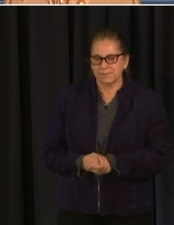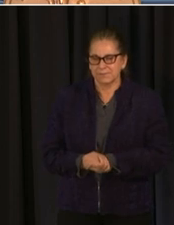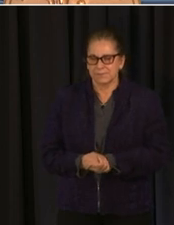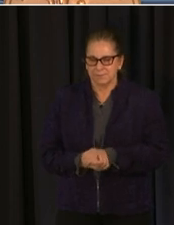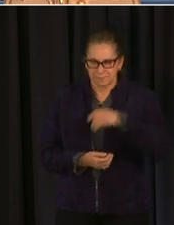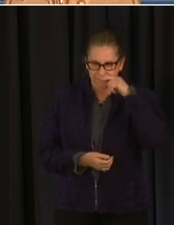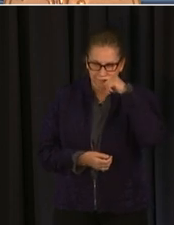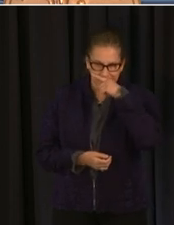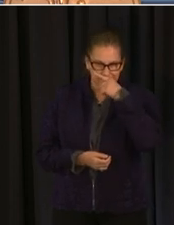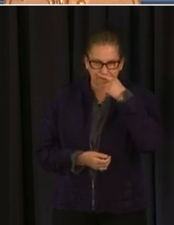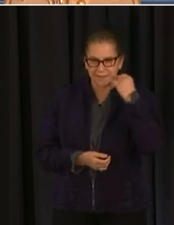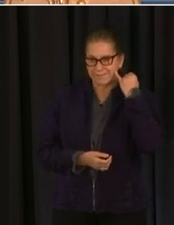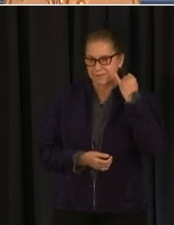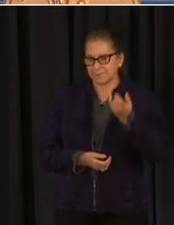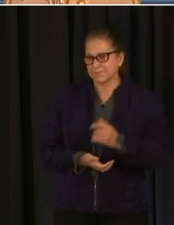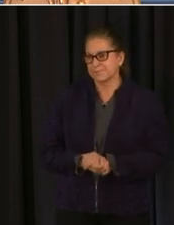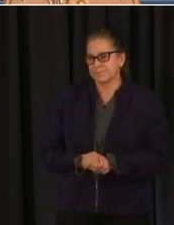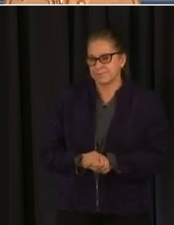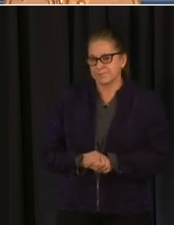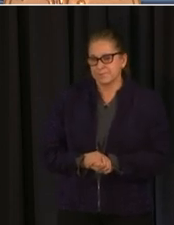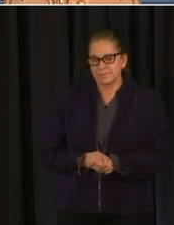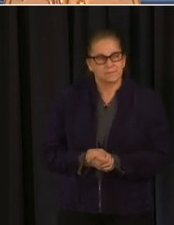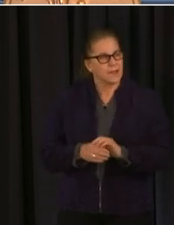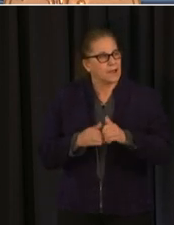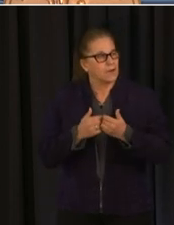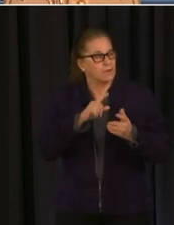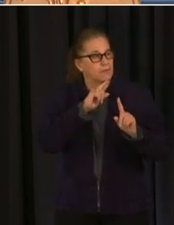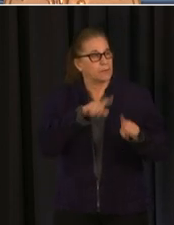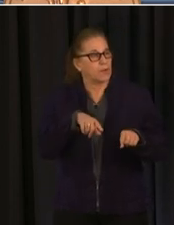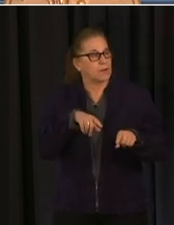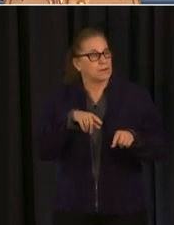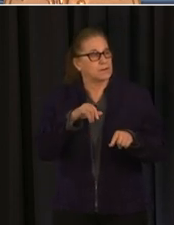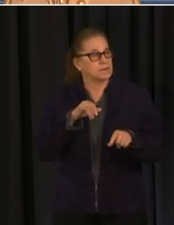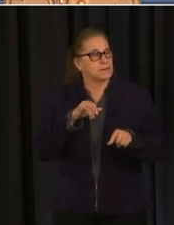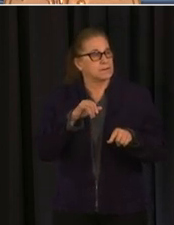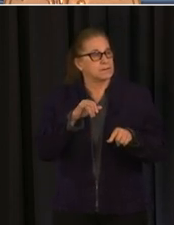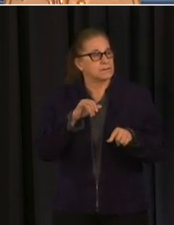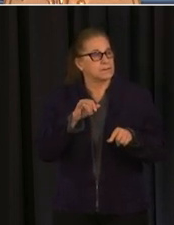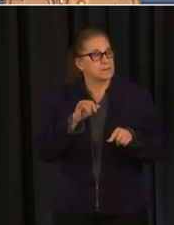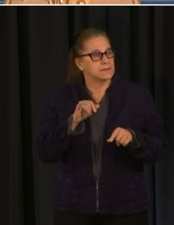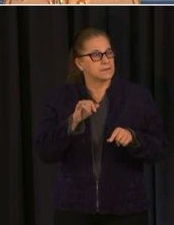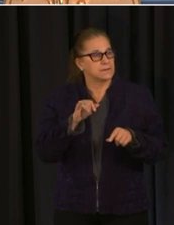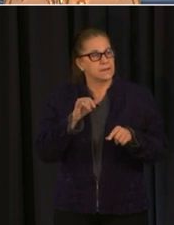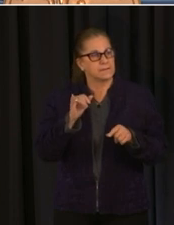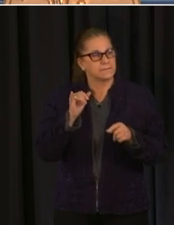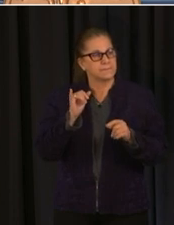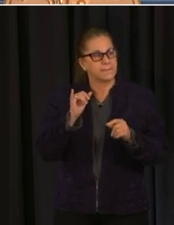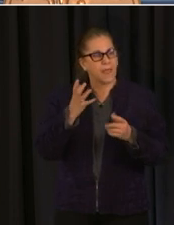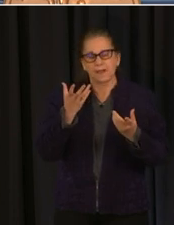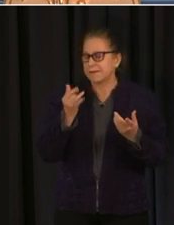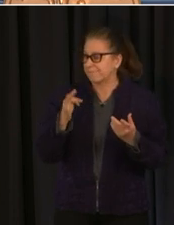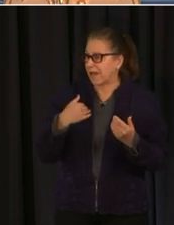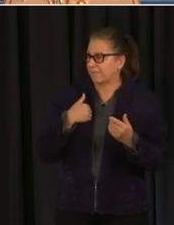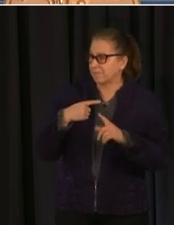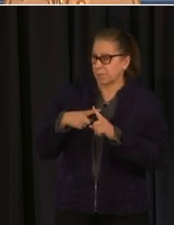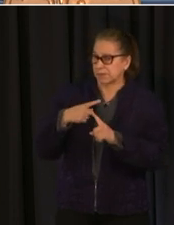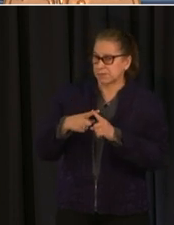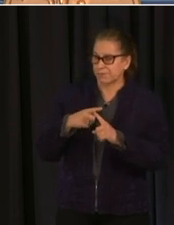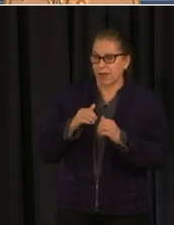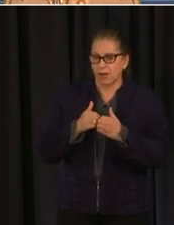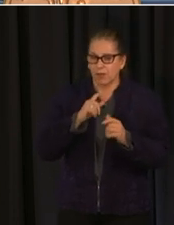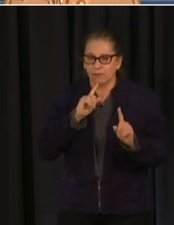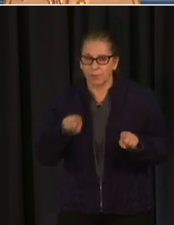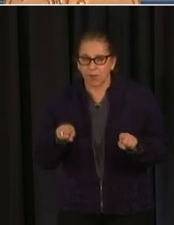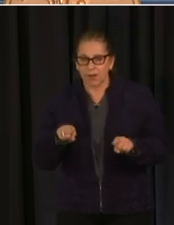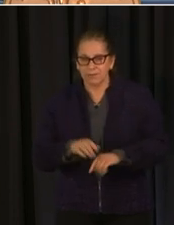uh requirements i also want to just give a um to highlight that these changes